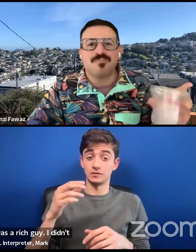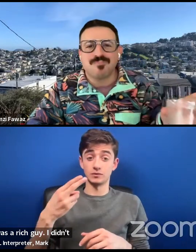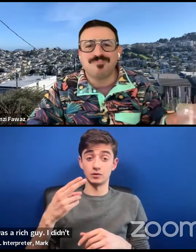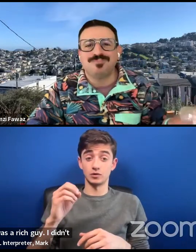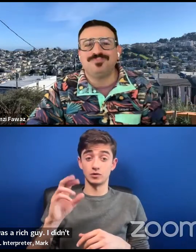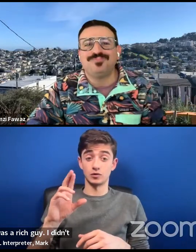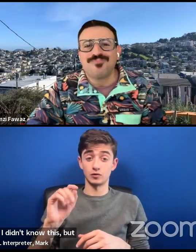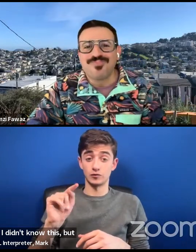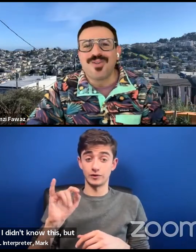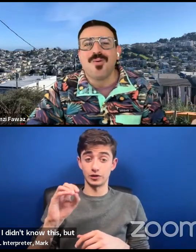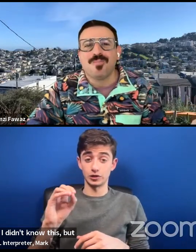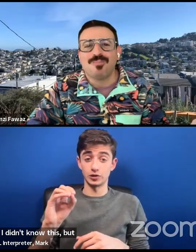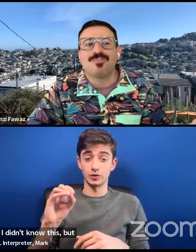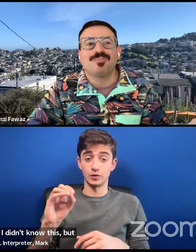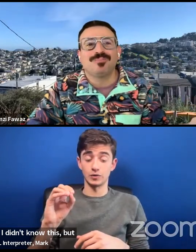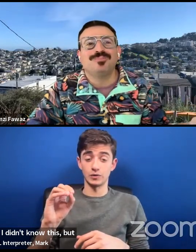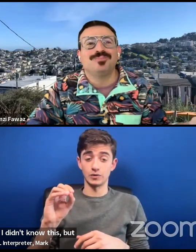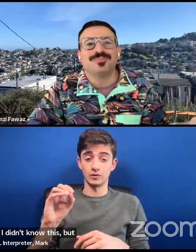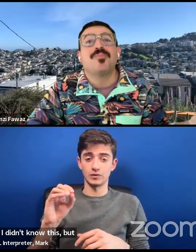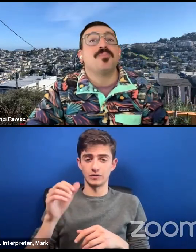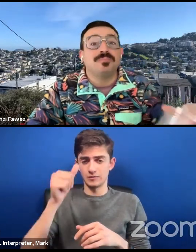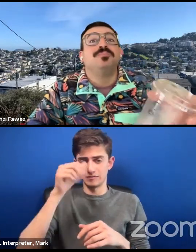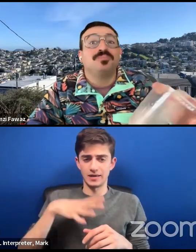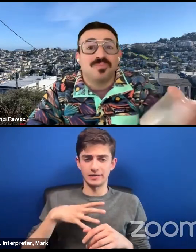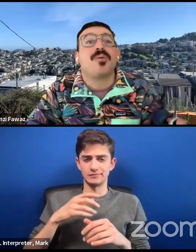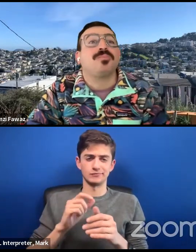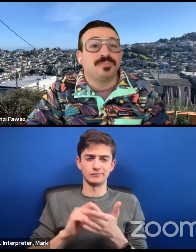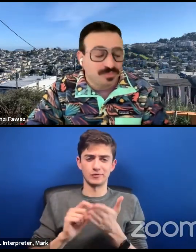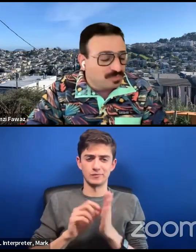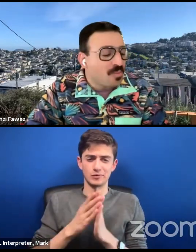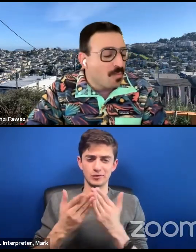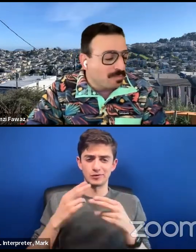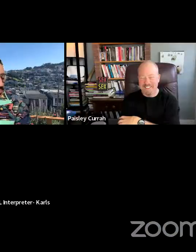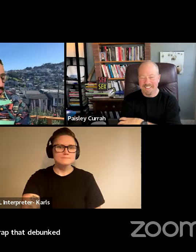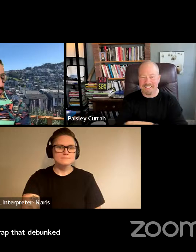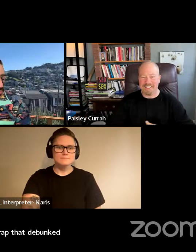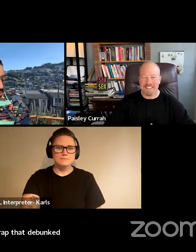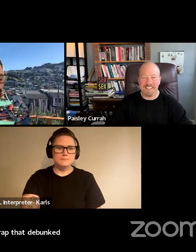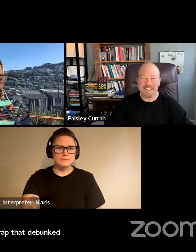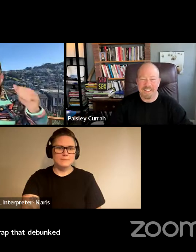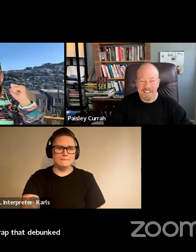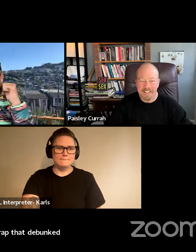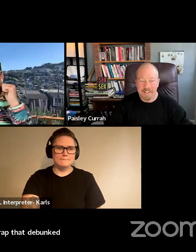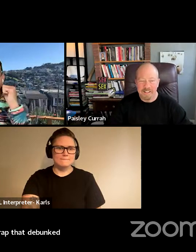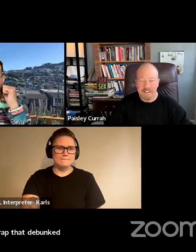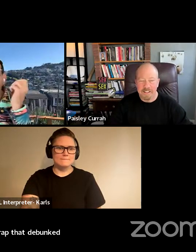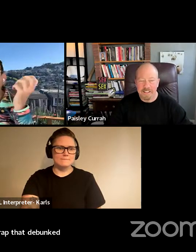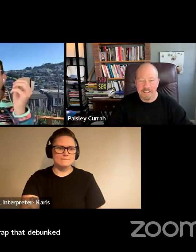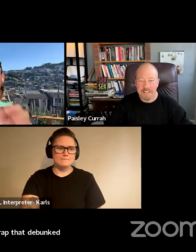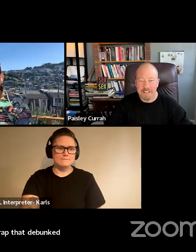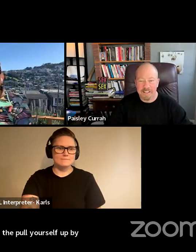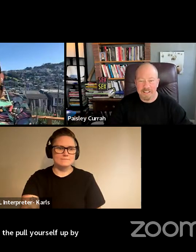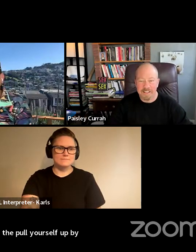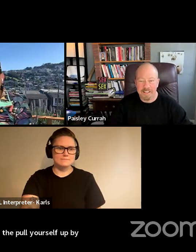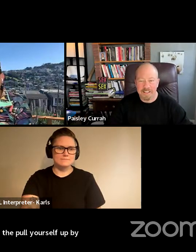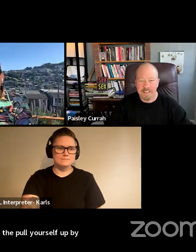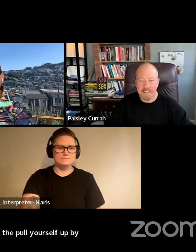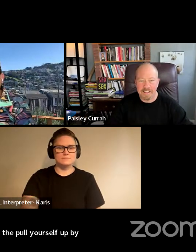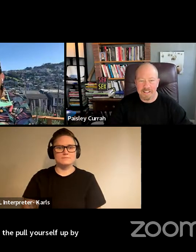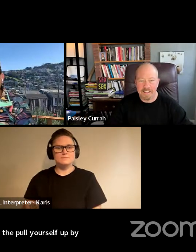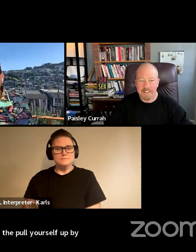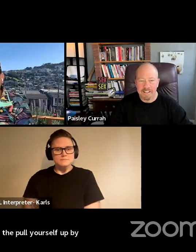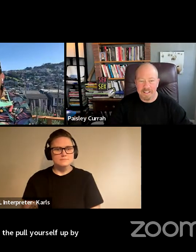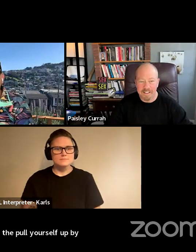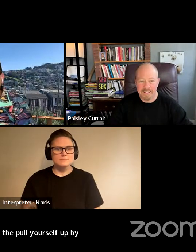there's this boot bootstrapped that, that debunks all of these myths of the pull yourself up by your bootstrap. And all of those stories, those people are